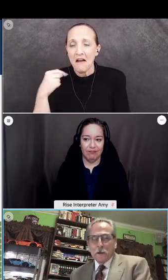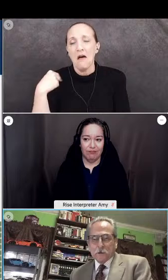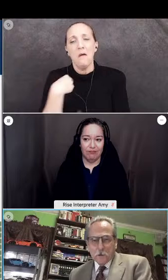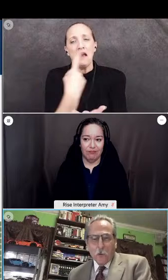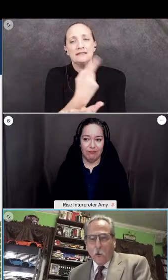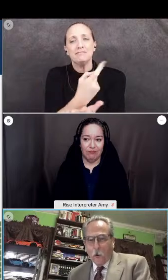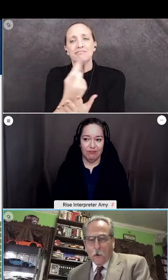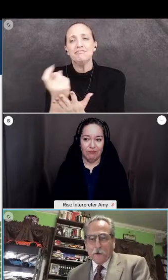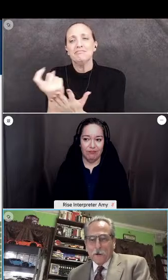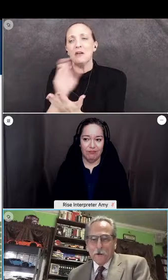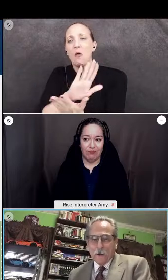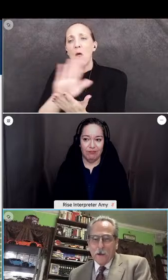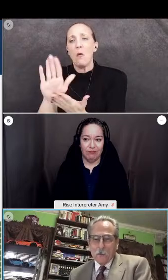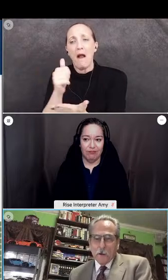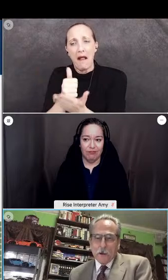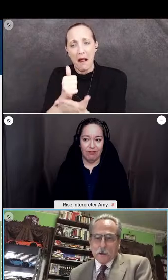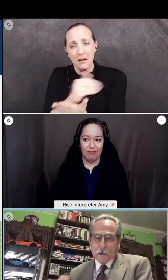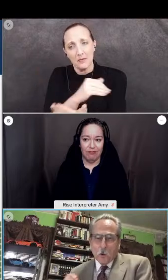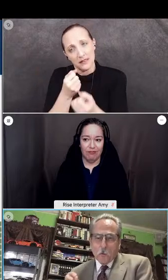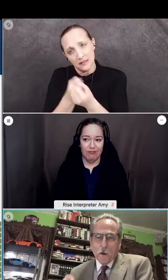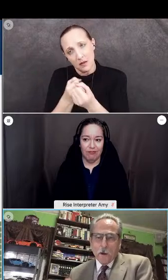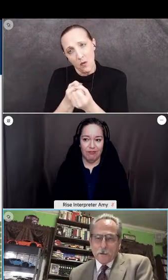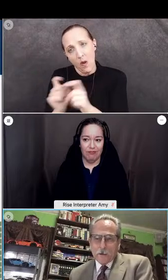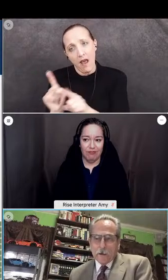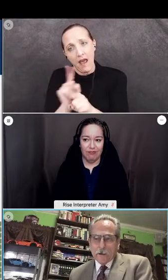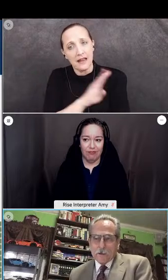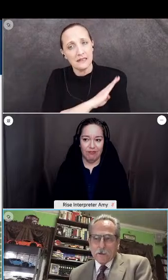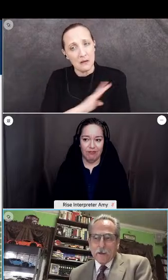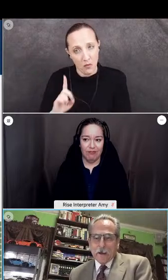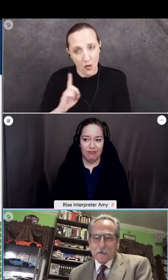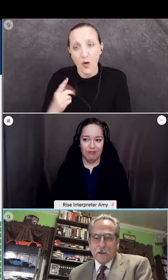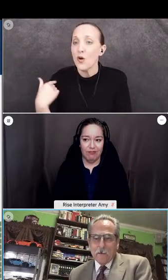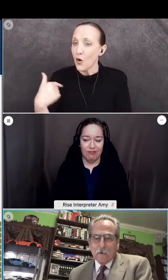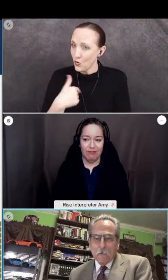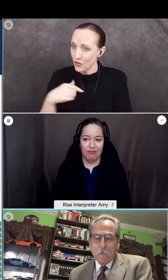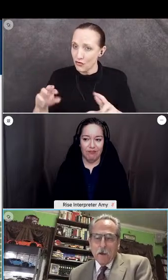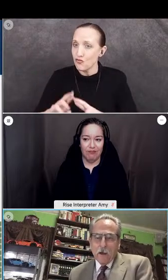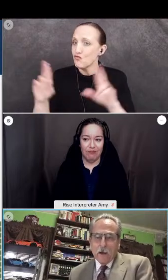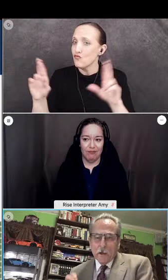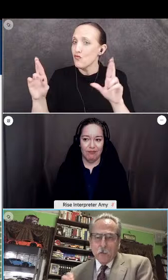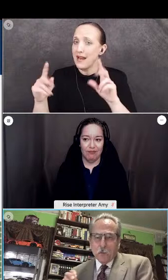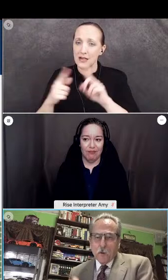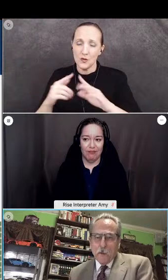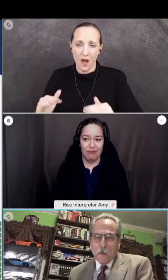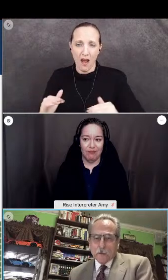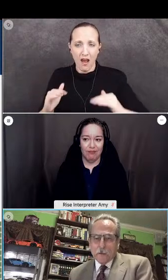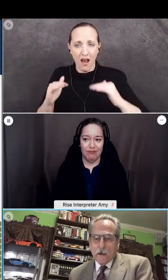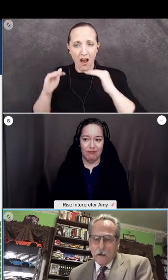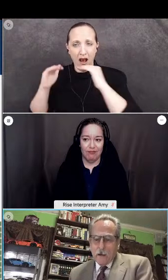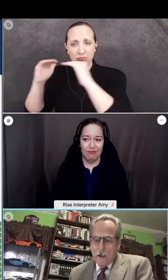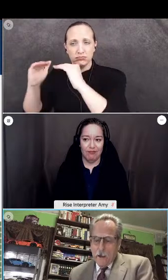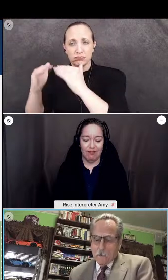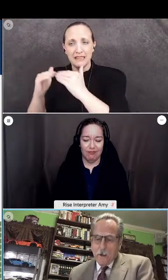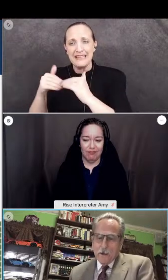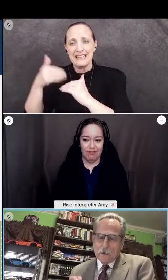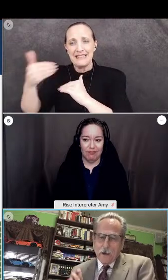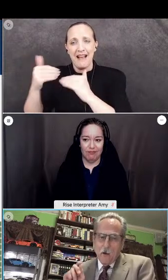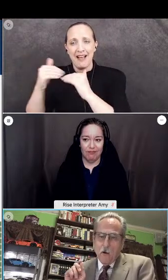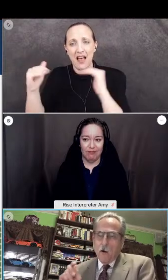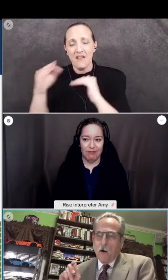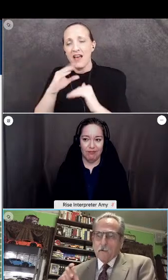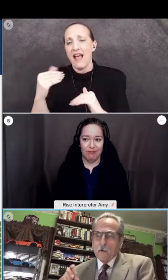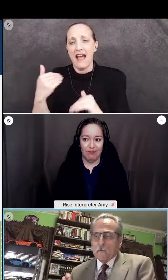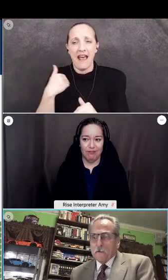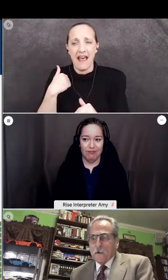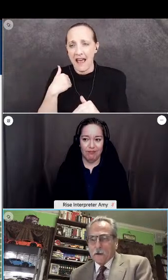as the board because we're ready to take it to the next level and implement, amen,